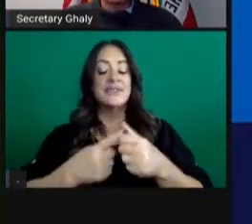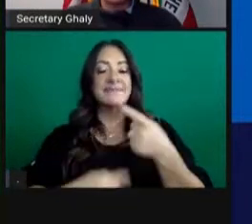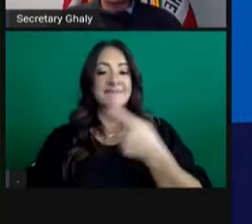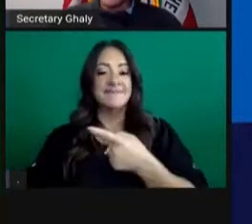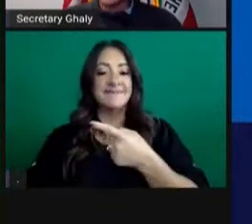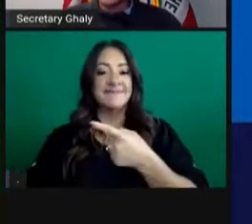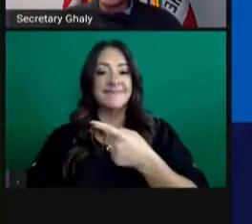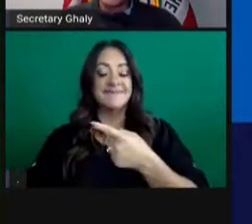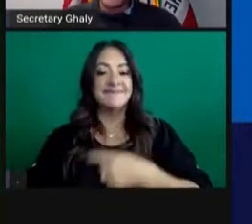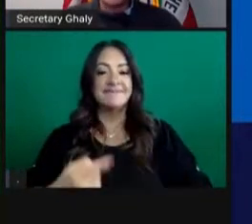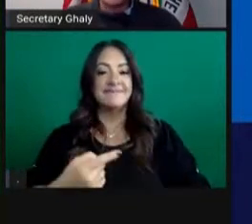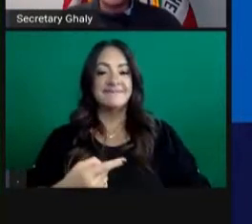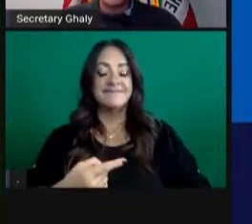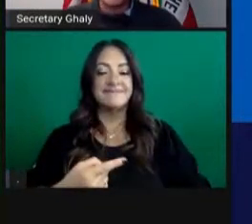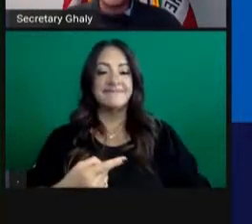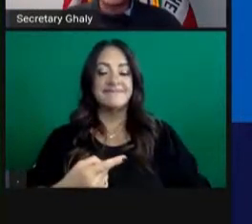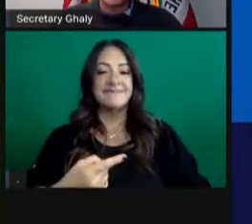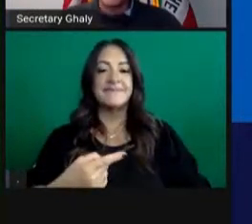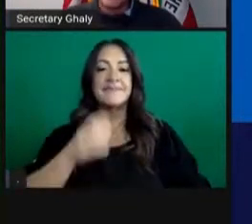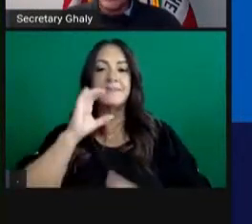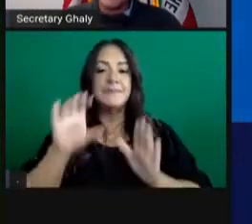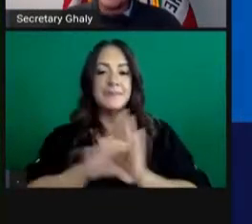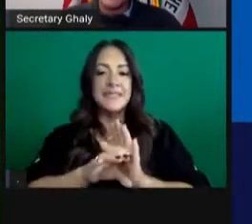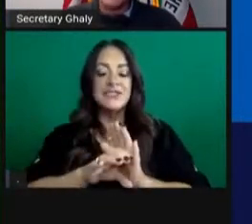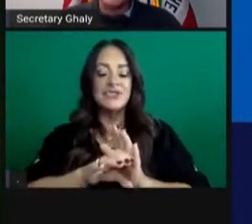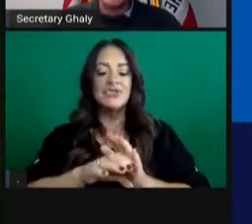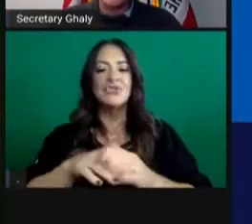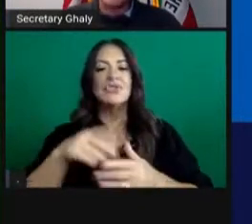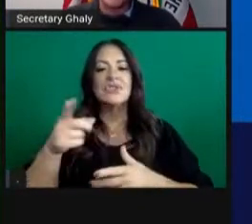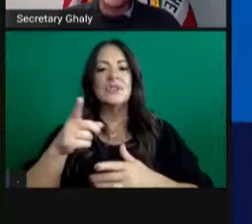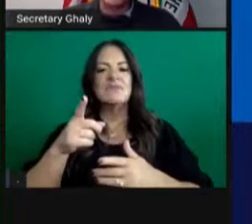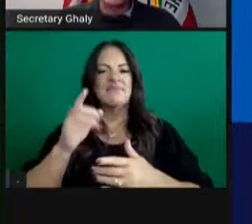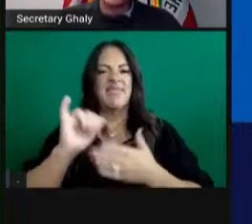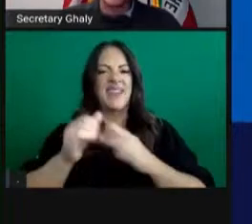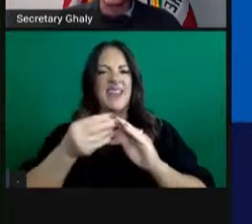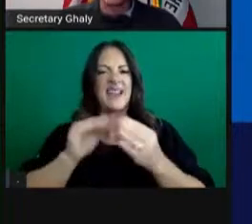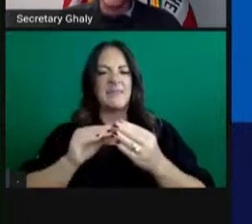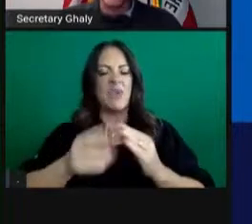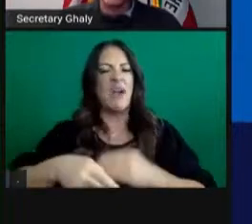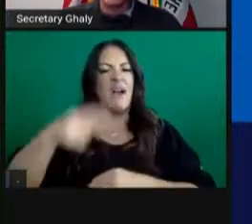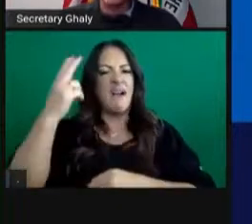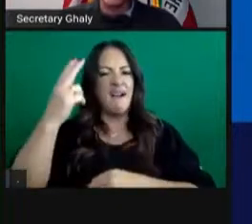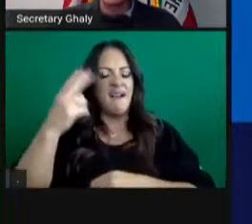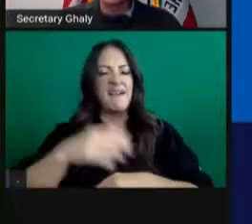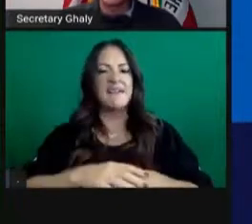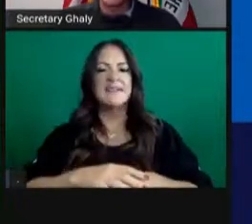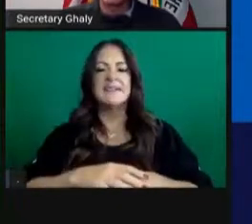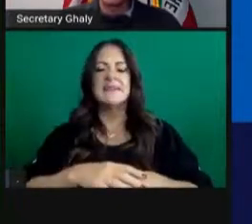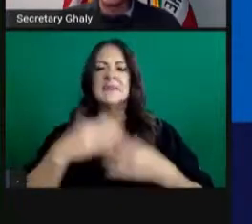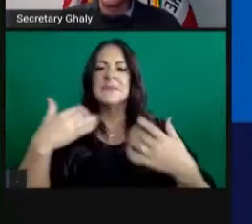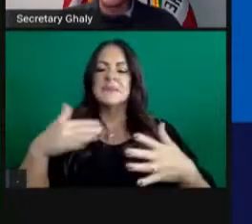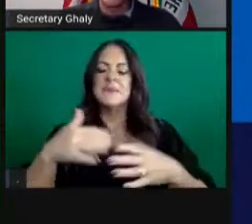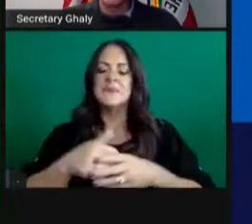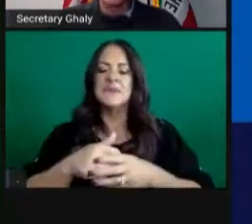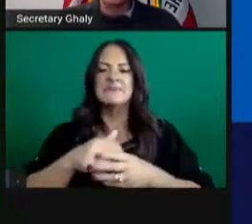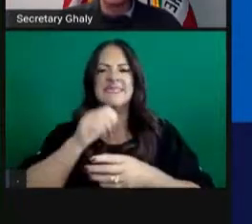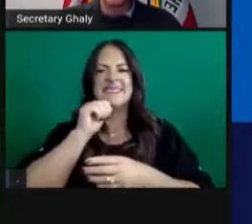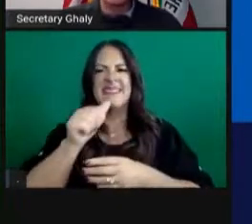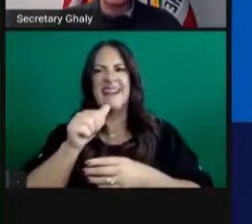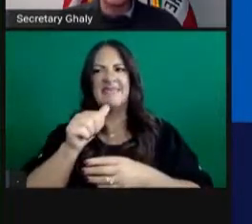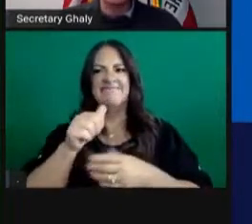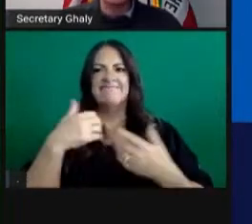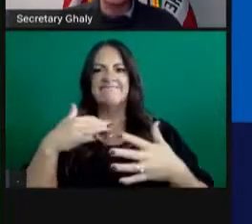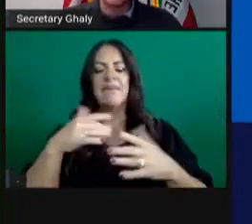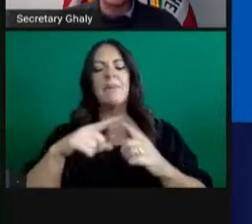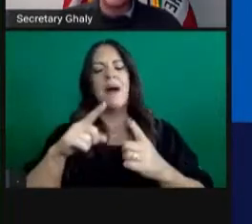So we've talked a little bit about this, like high case numbers, lower than we'd seen before, but